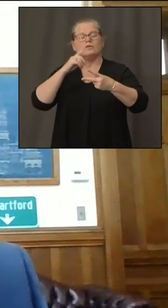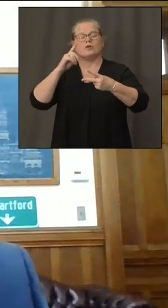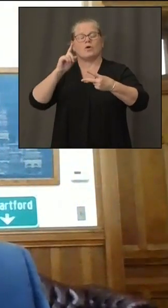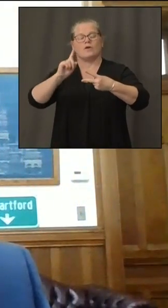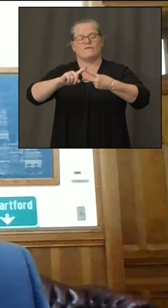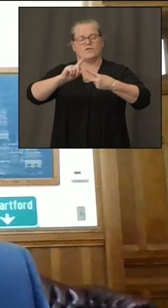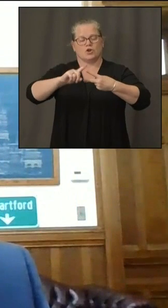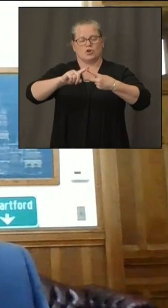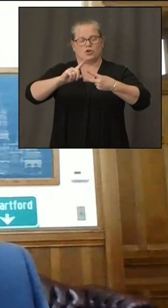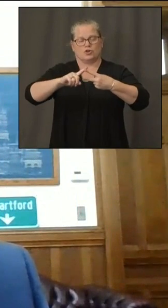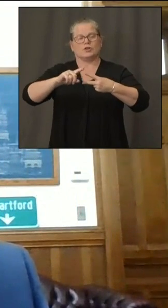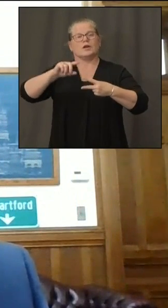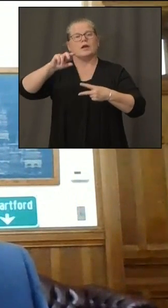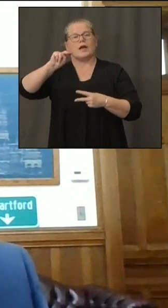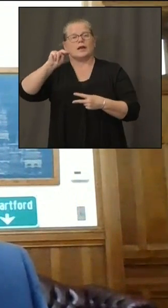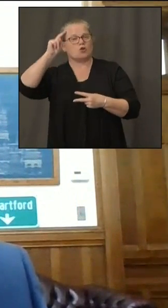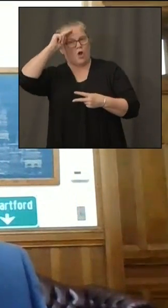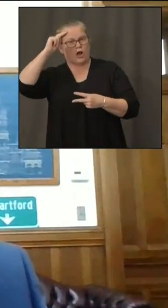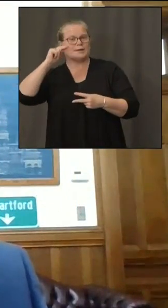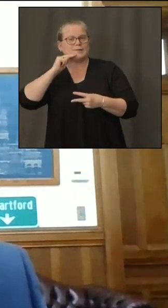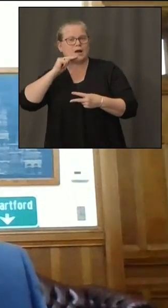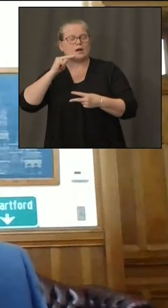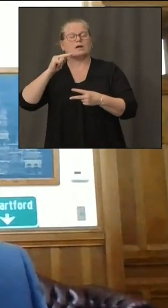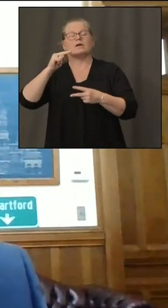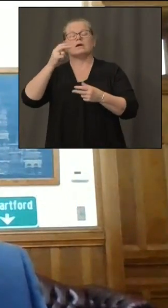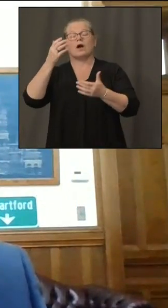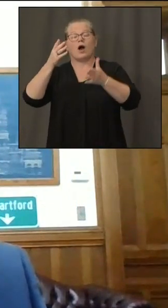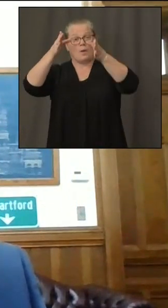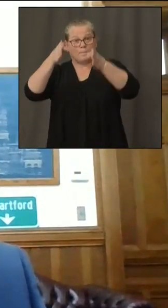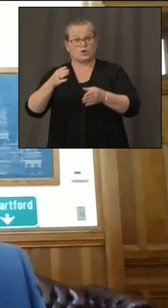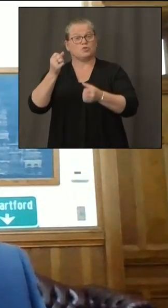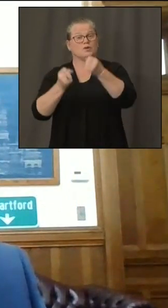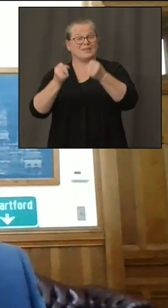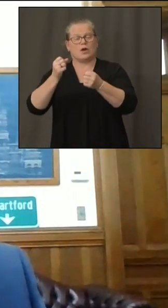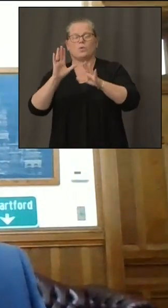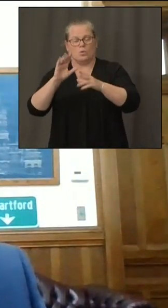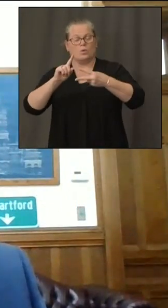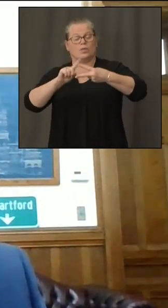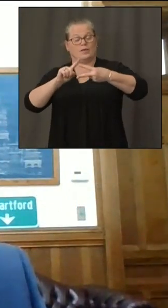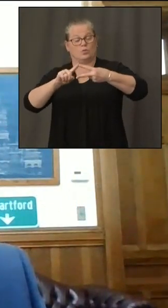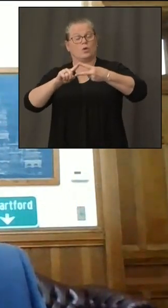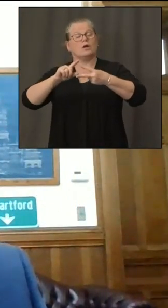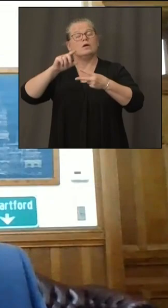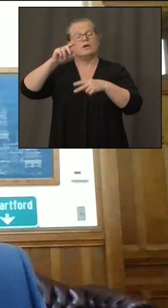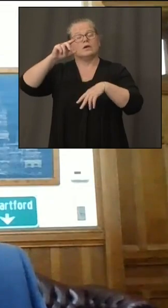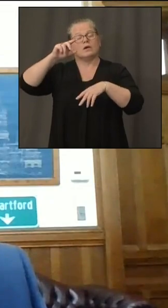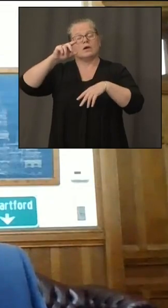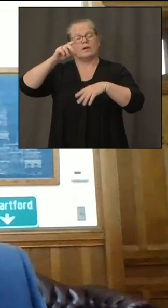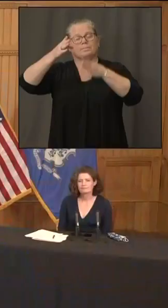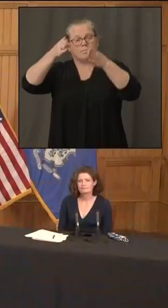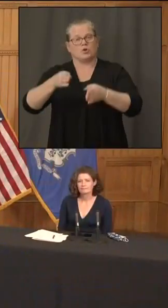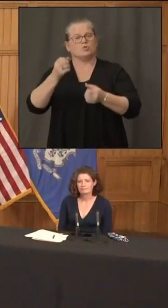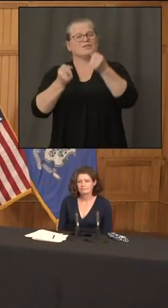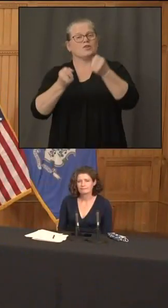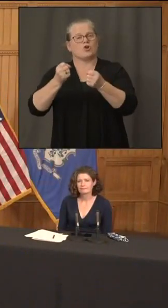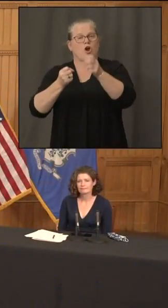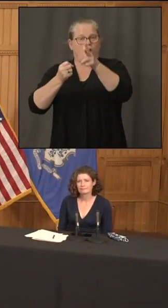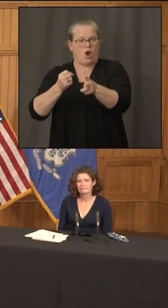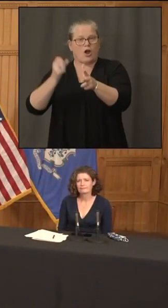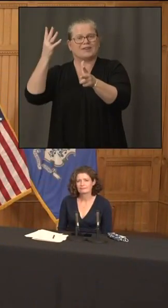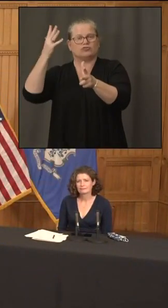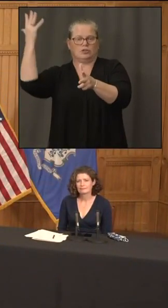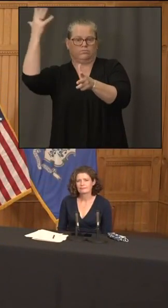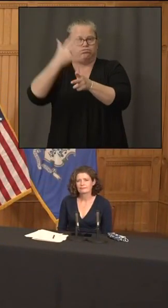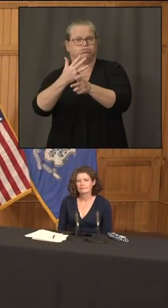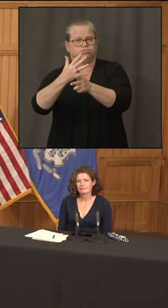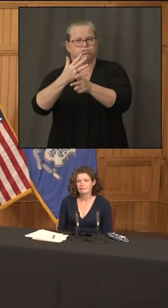occurred in newtown we send our thoughts to the to the families and friends of those individuals thank